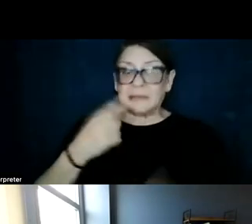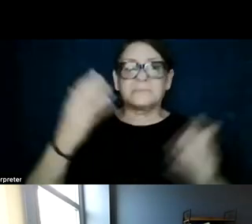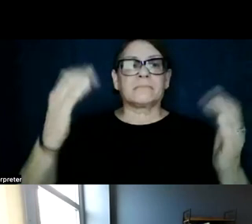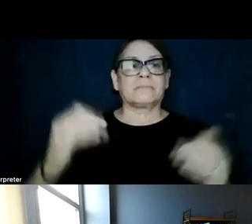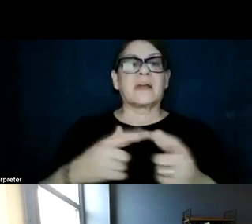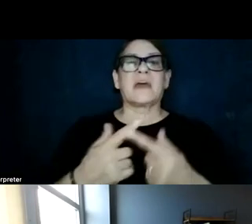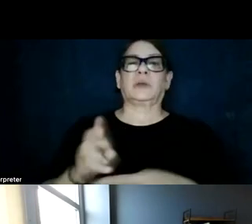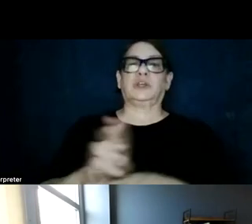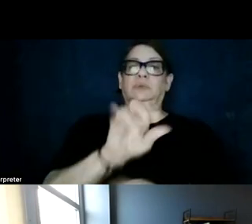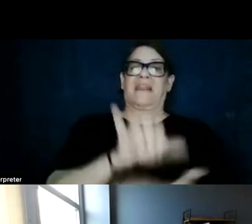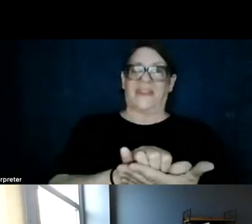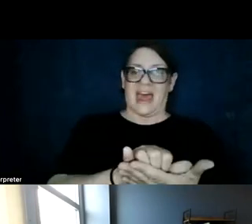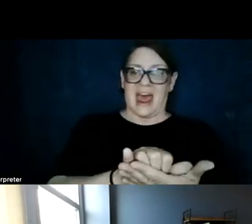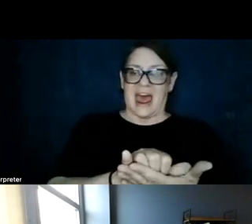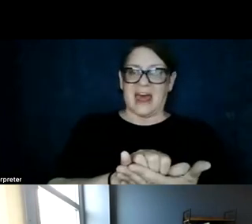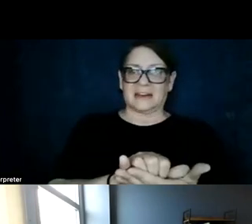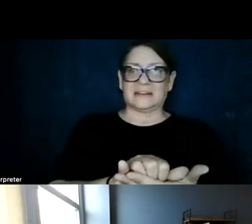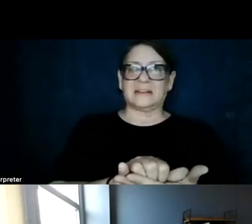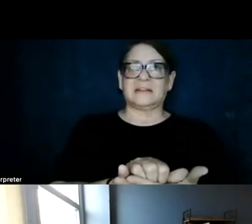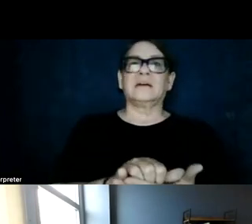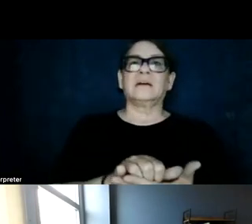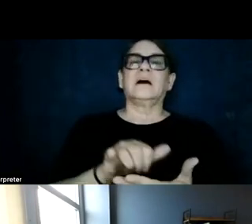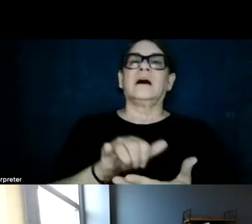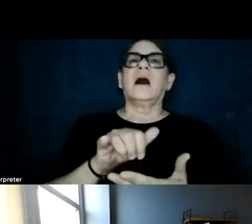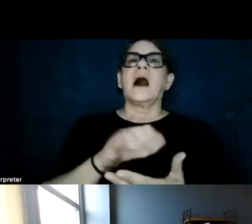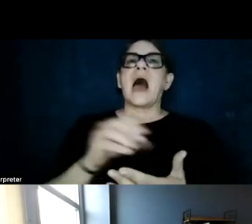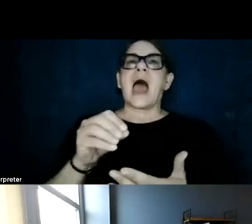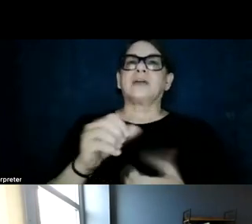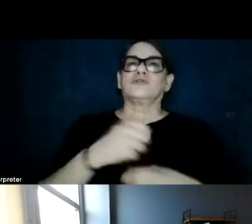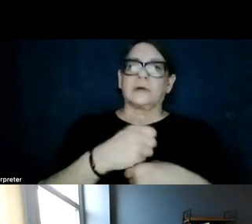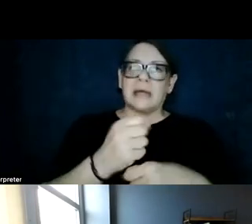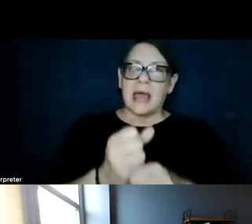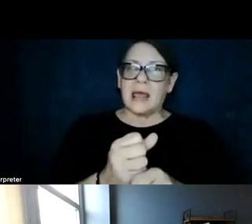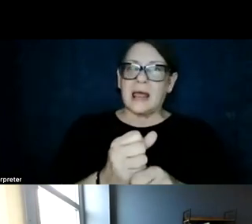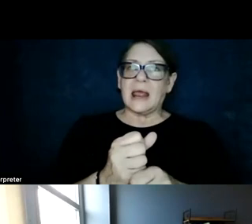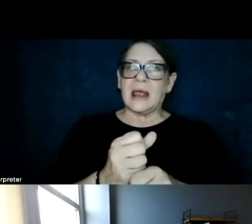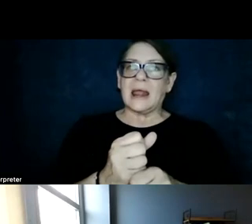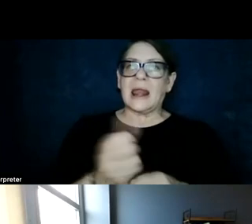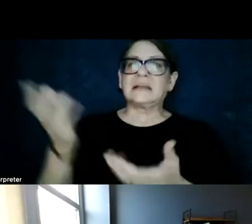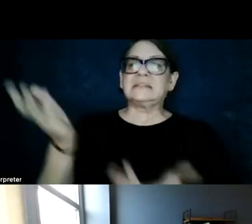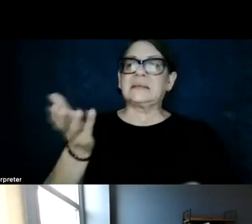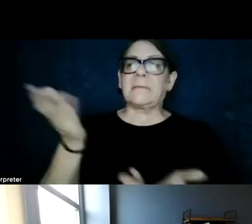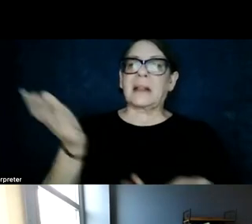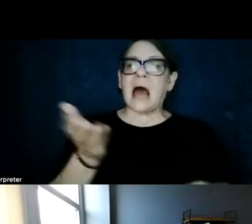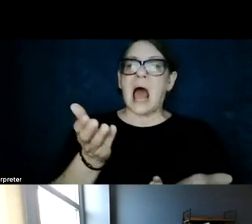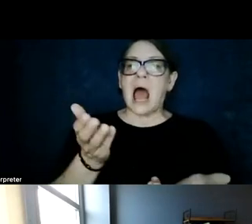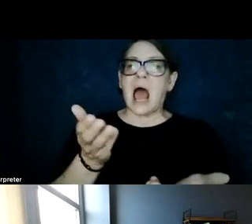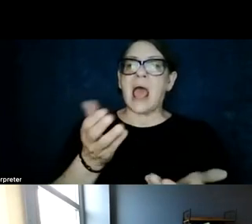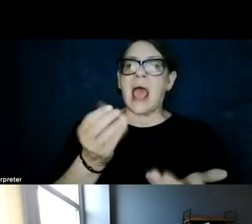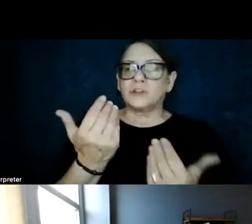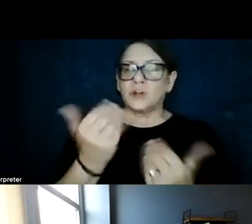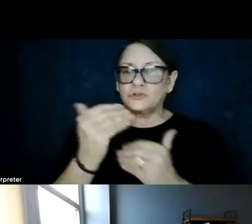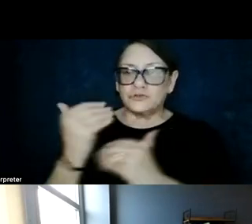those environmental data sets, environmental social data sets, and created supplies, constrained supplies